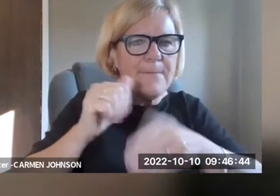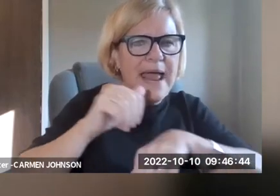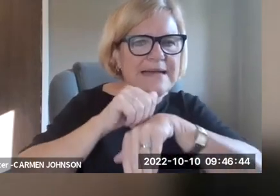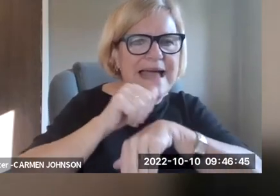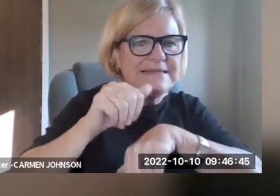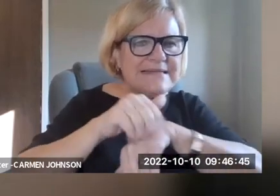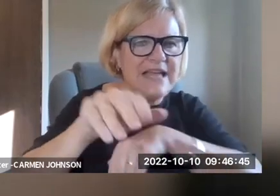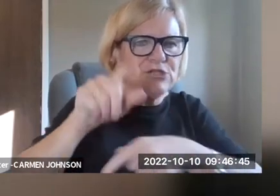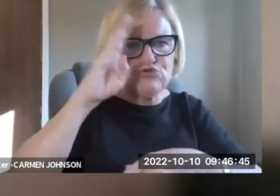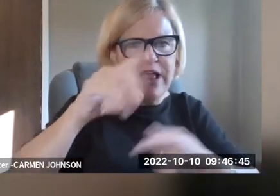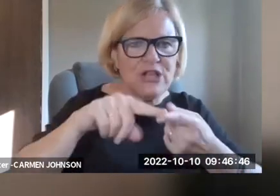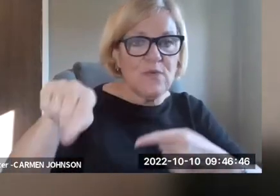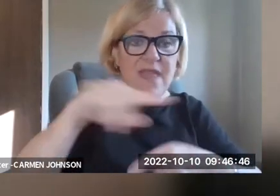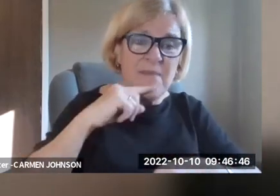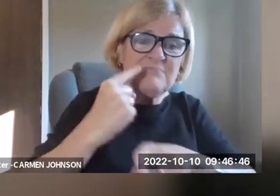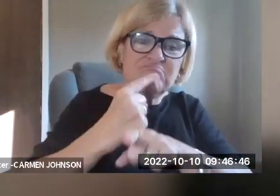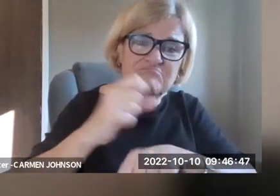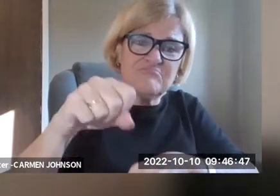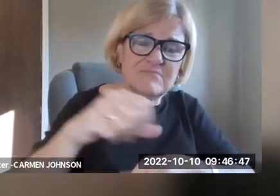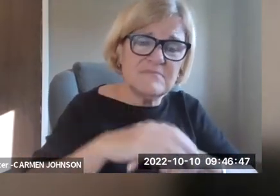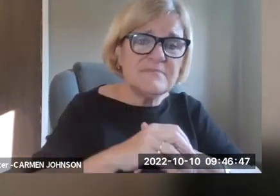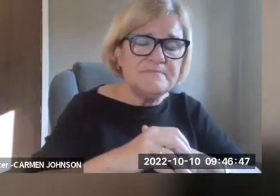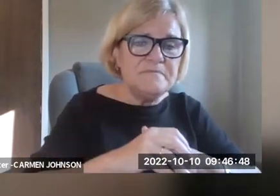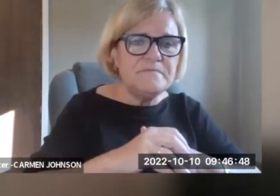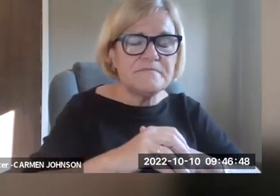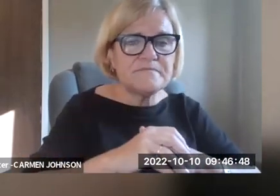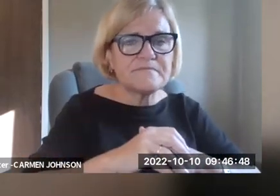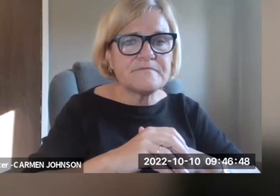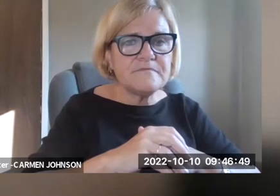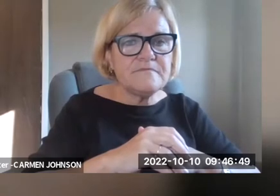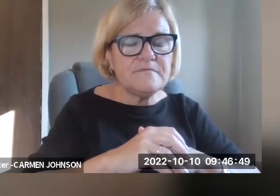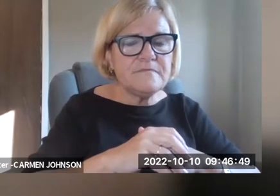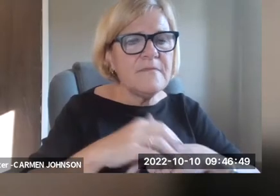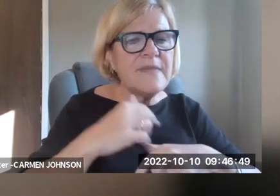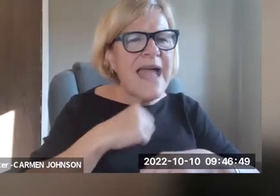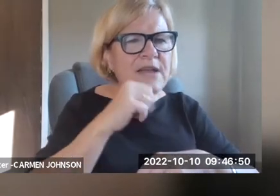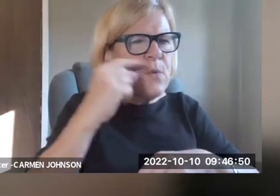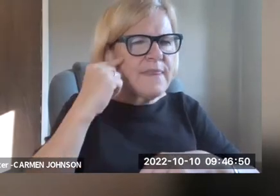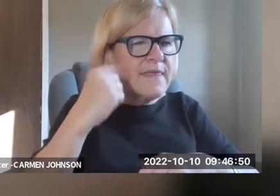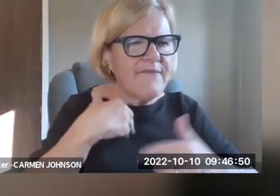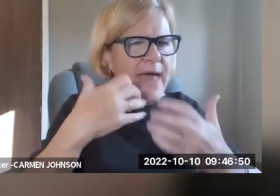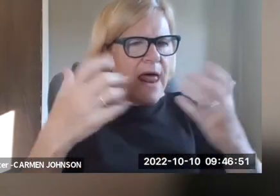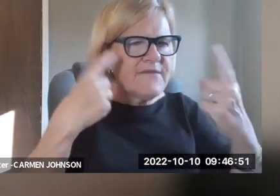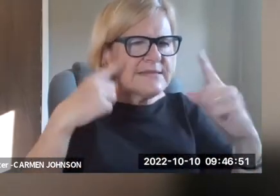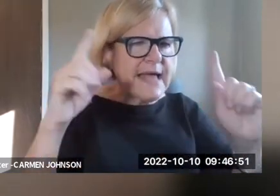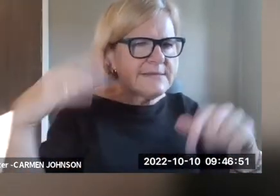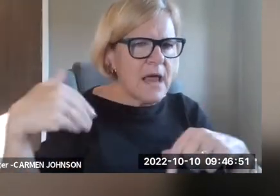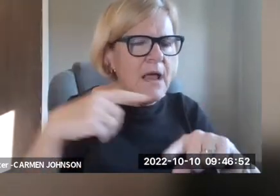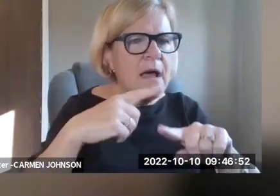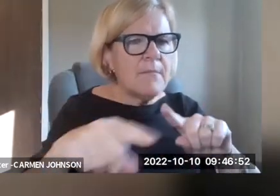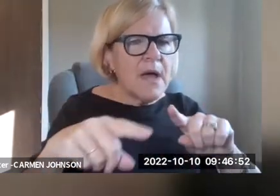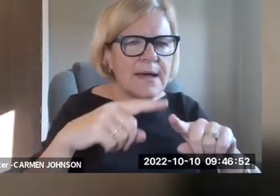Yeah. So TL says that incarcerated folks have been fighting against their mail, not being sent to directly to them. And that's absolutely true.